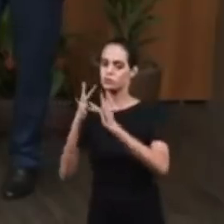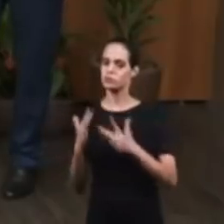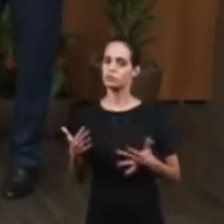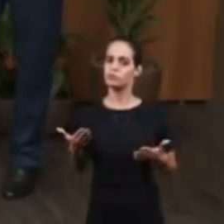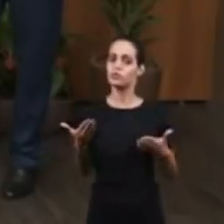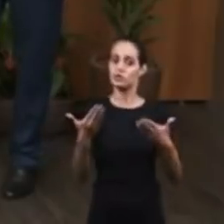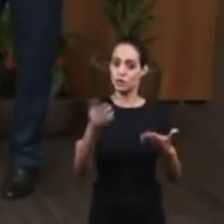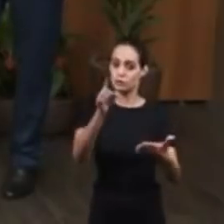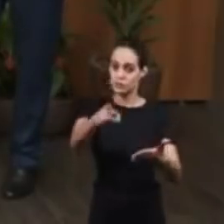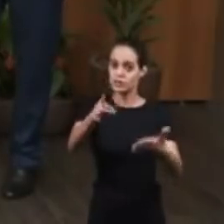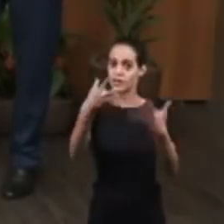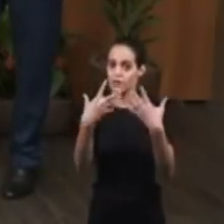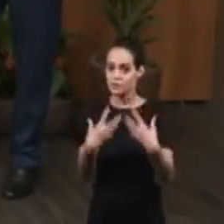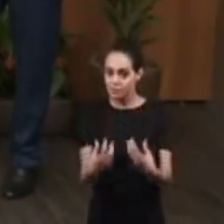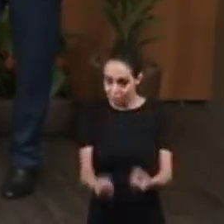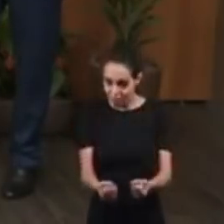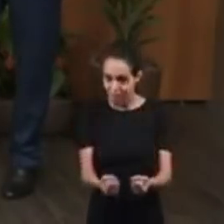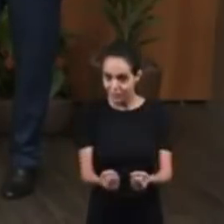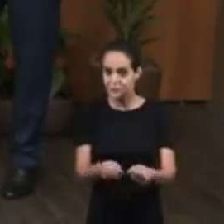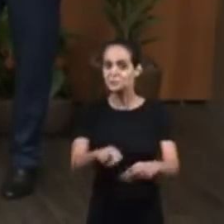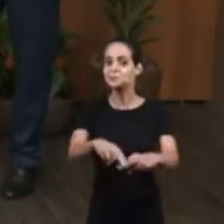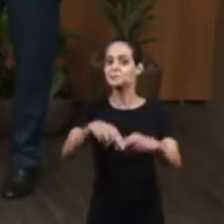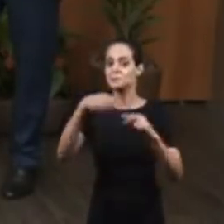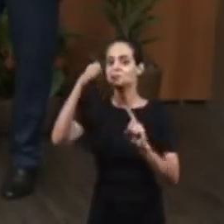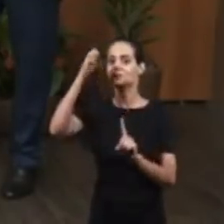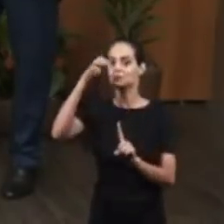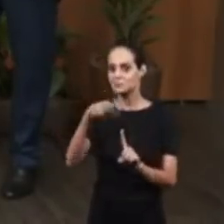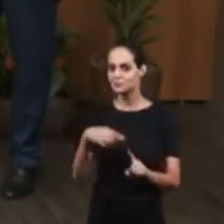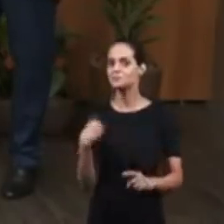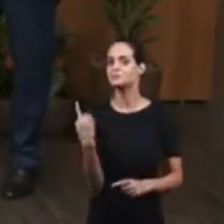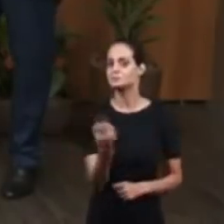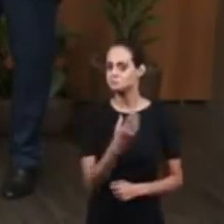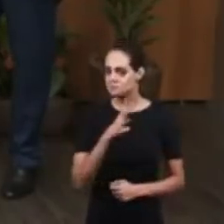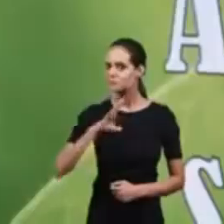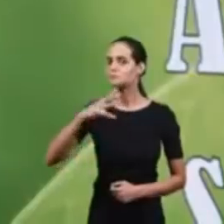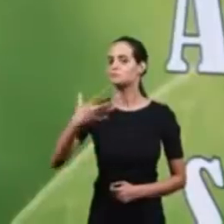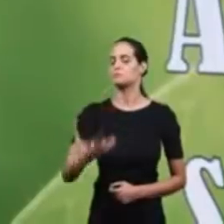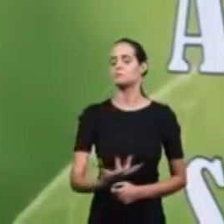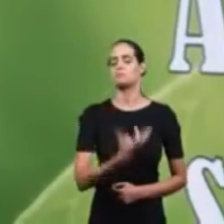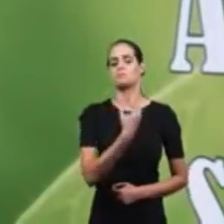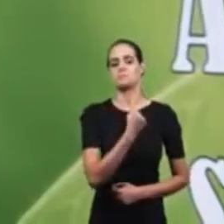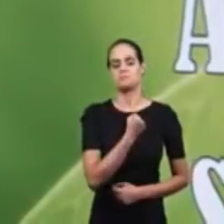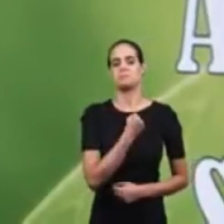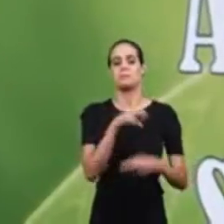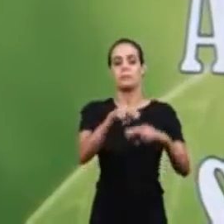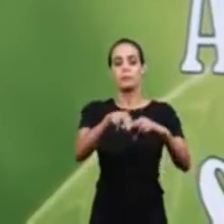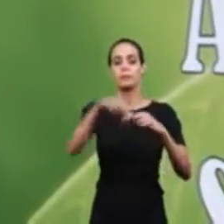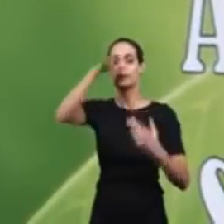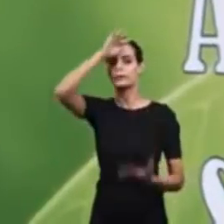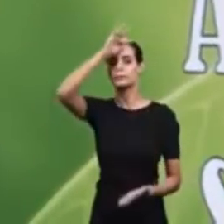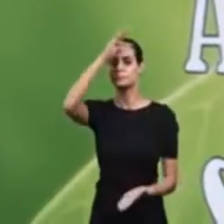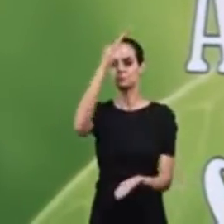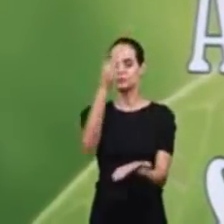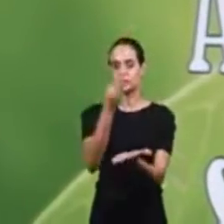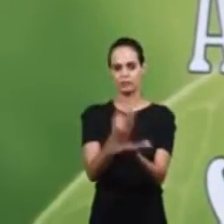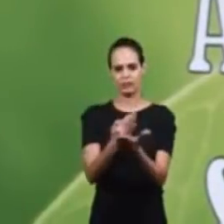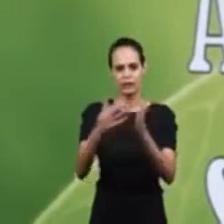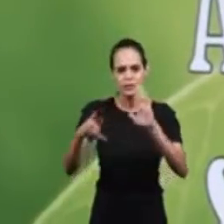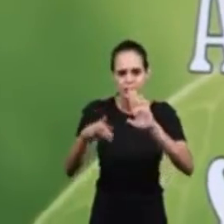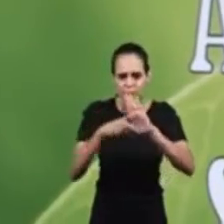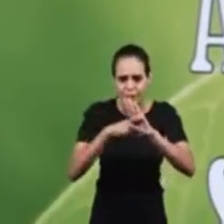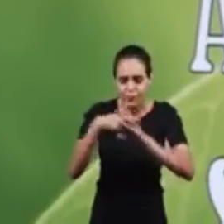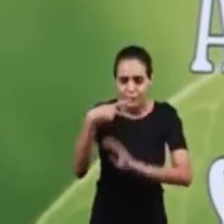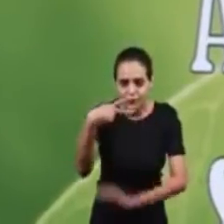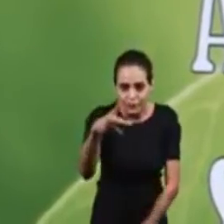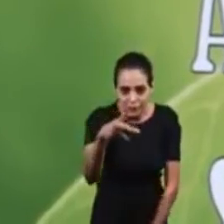says, for by grace you have been saved through faith and that not